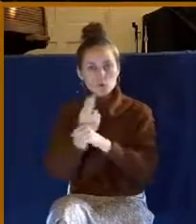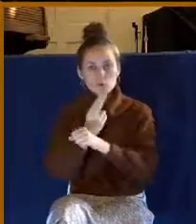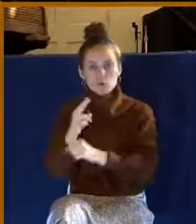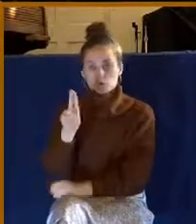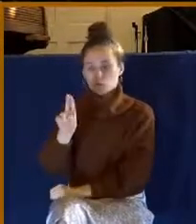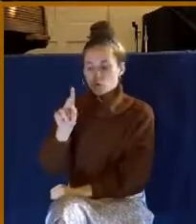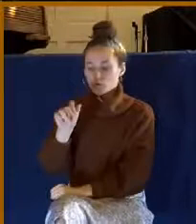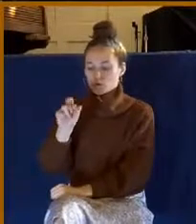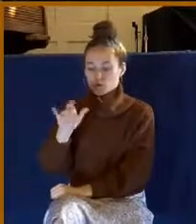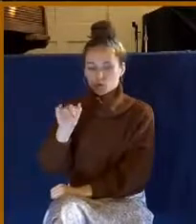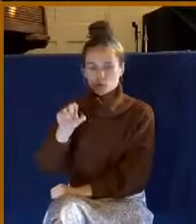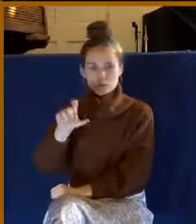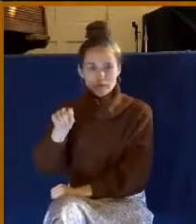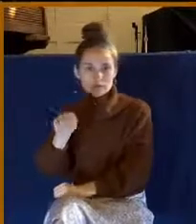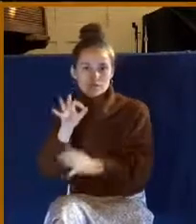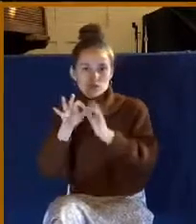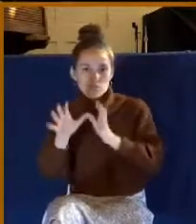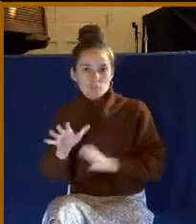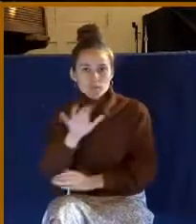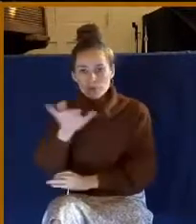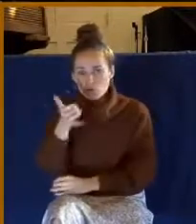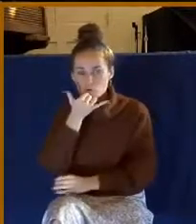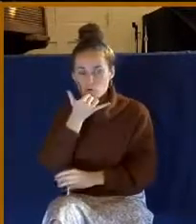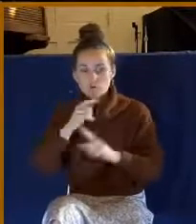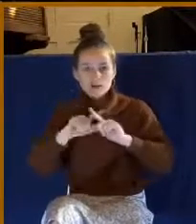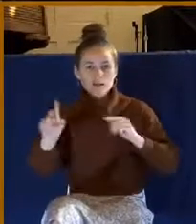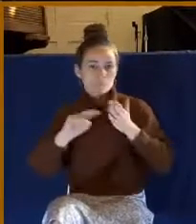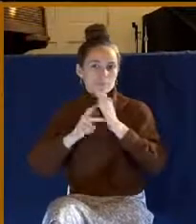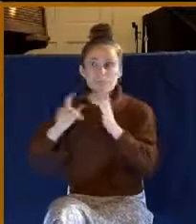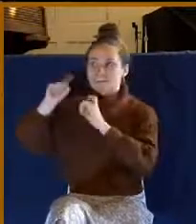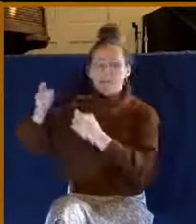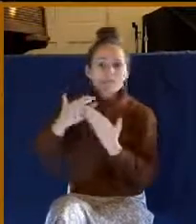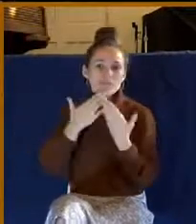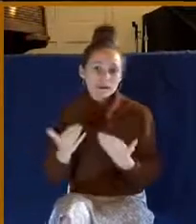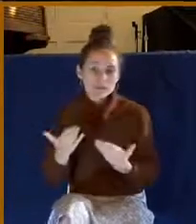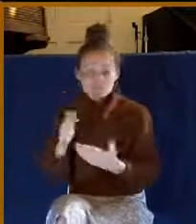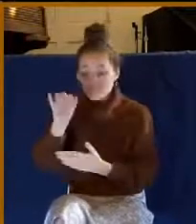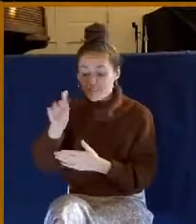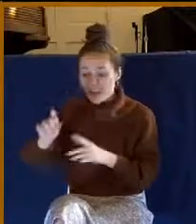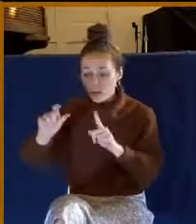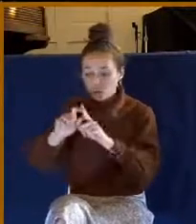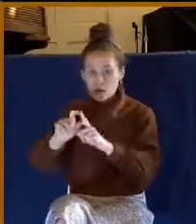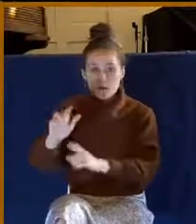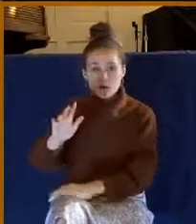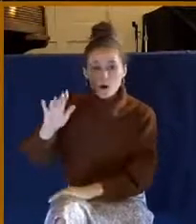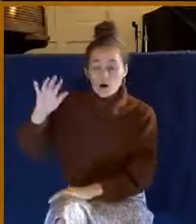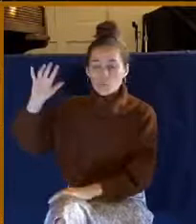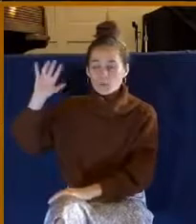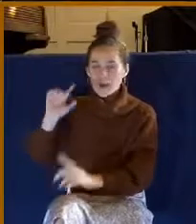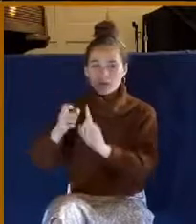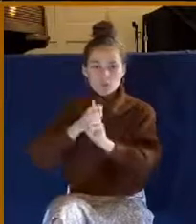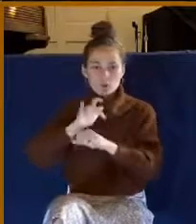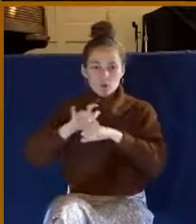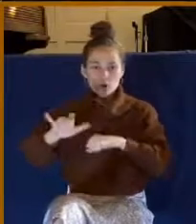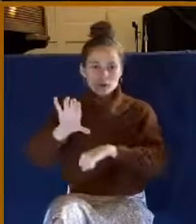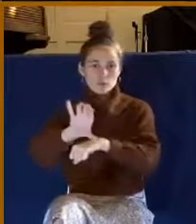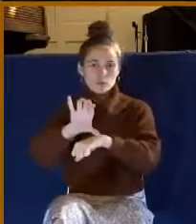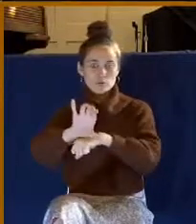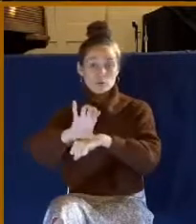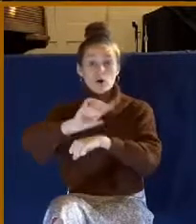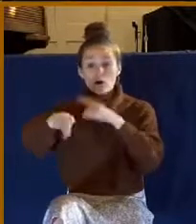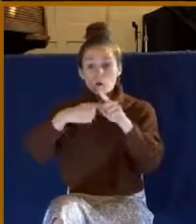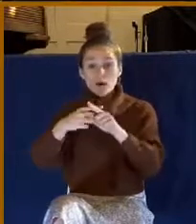some people call the Lord's Supper the Eucharist? Well, that goes all the way back into the early church, because when they came to the Lord's Supper,